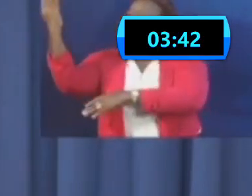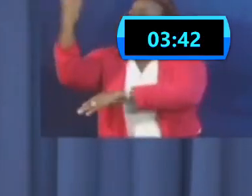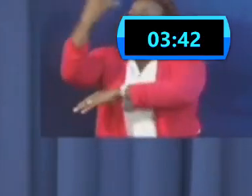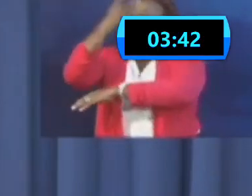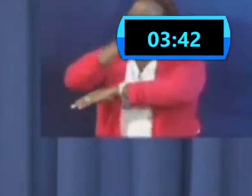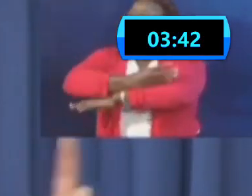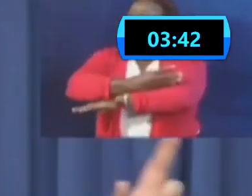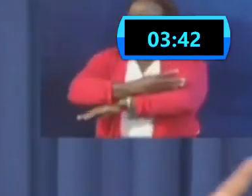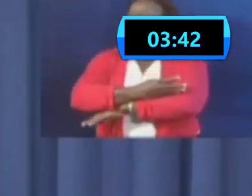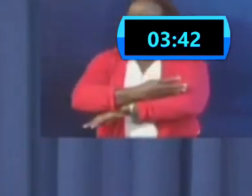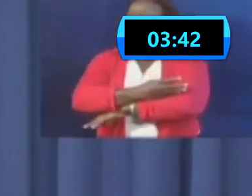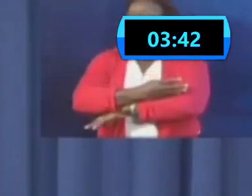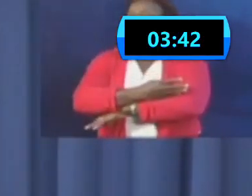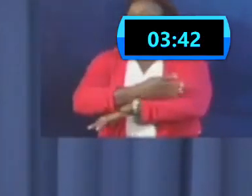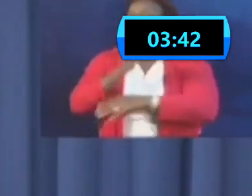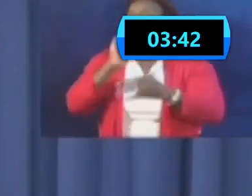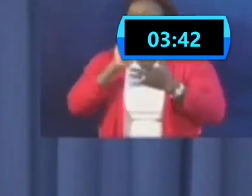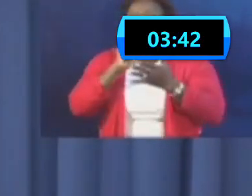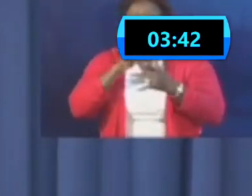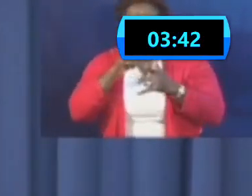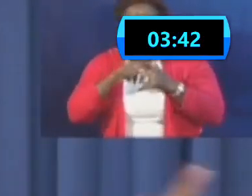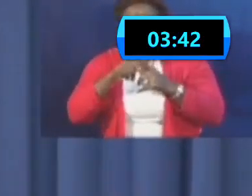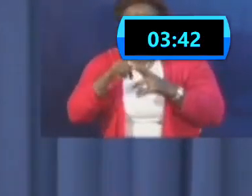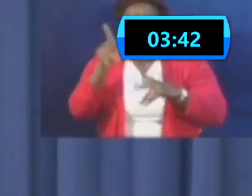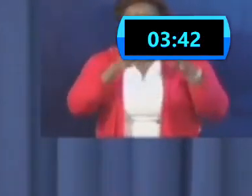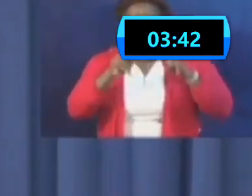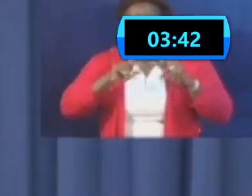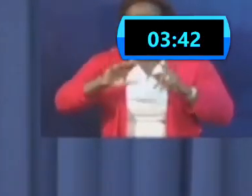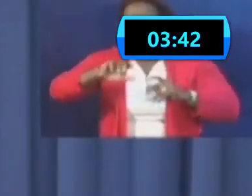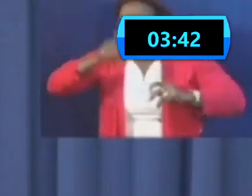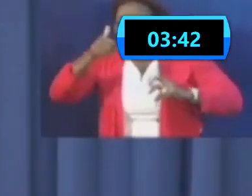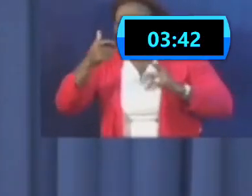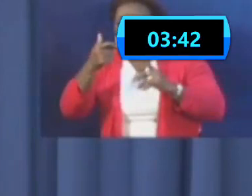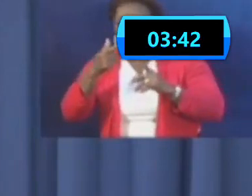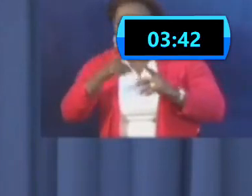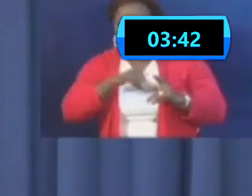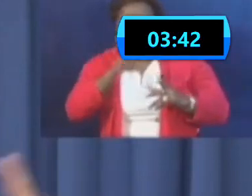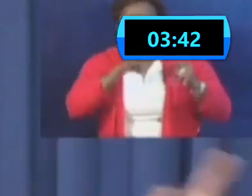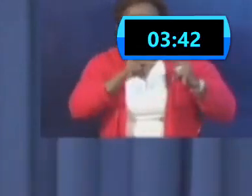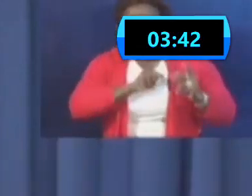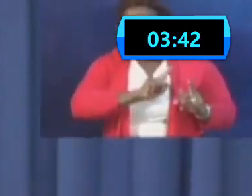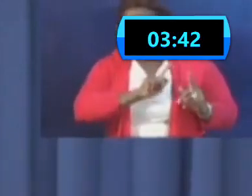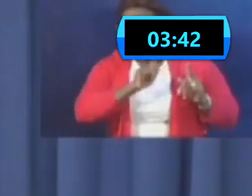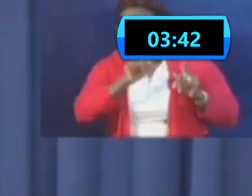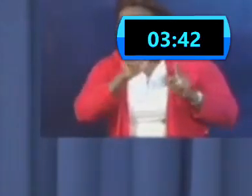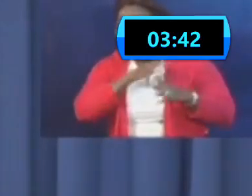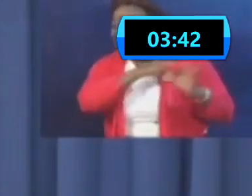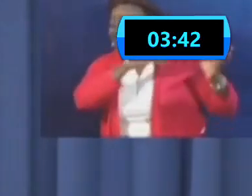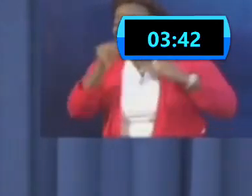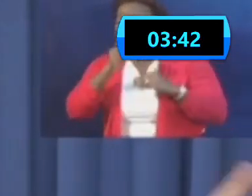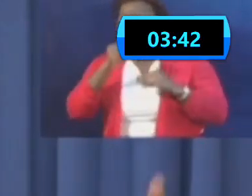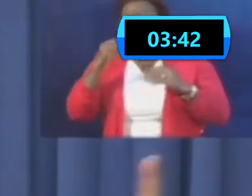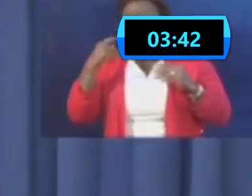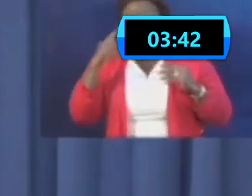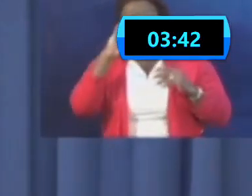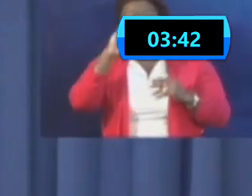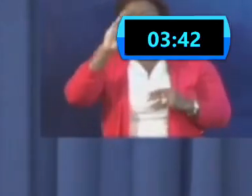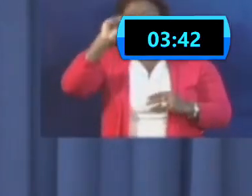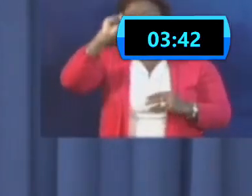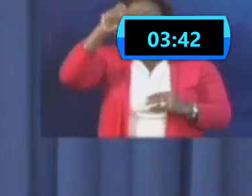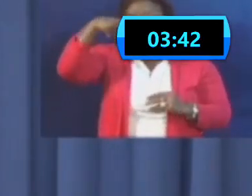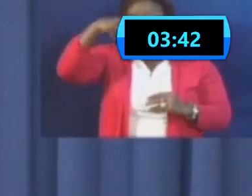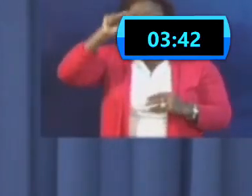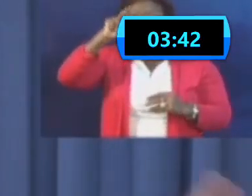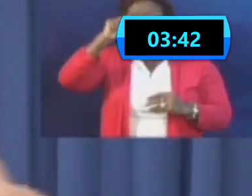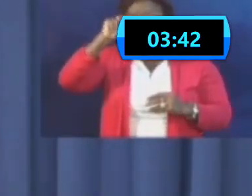citizens returning from Spain on a plane coming in. They left Spain not knowing that they had to